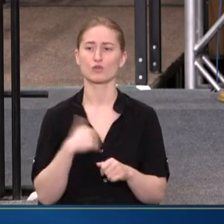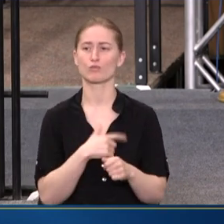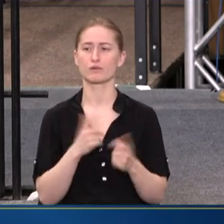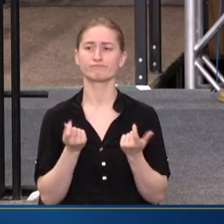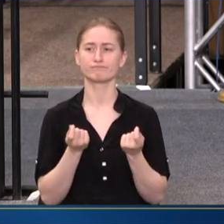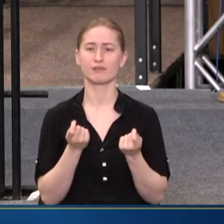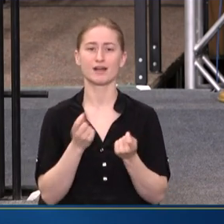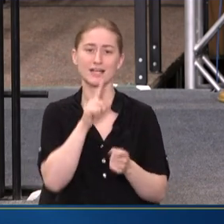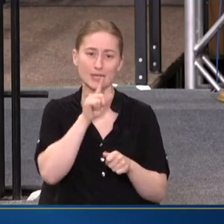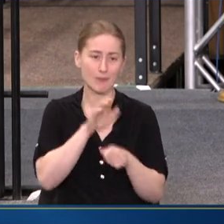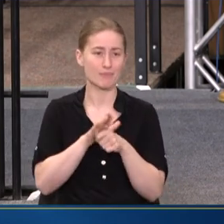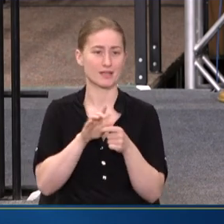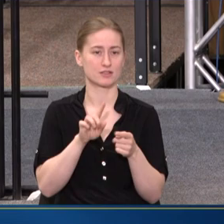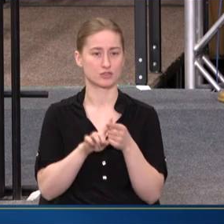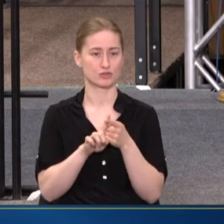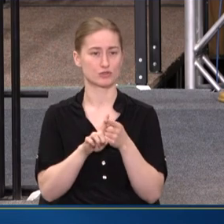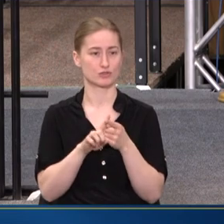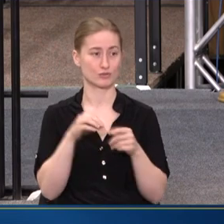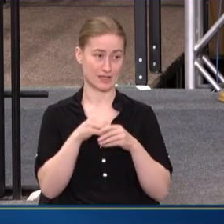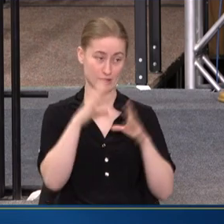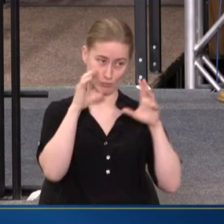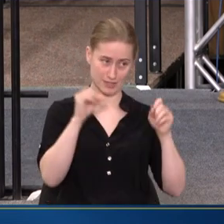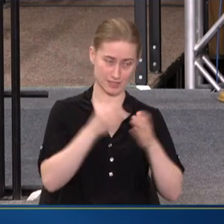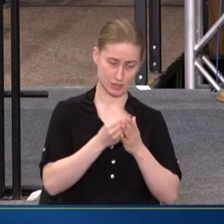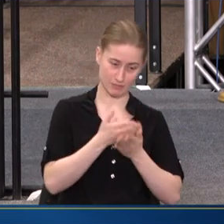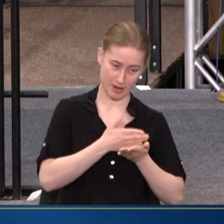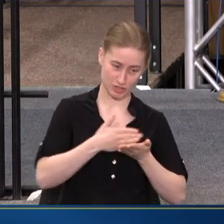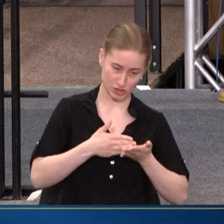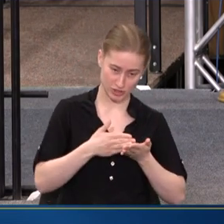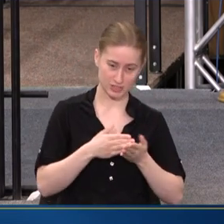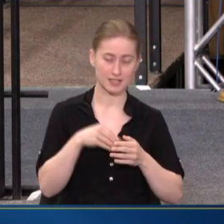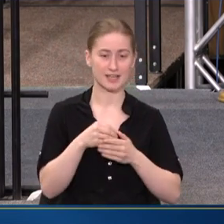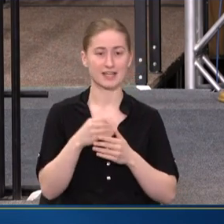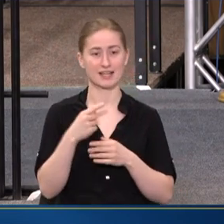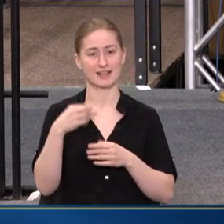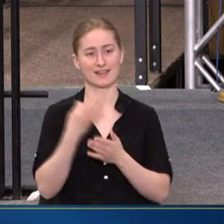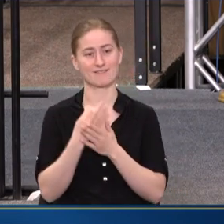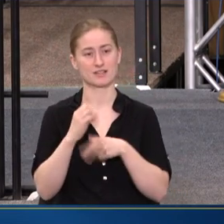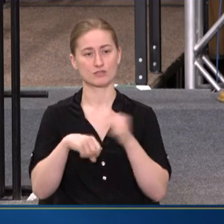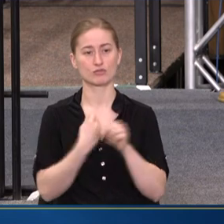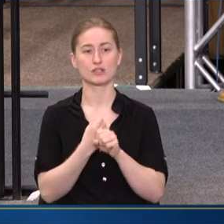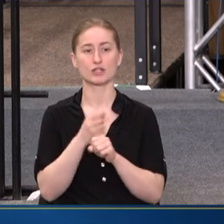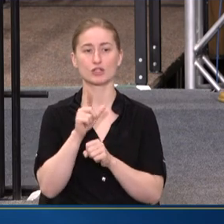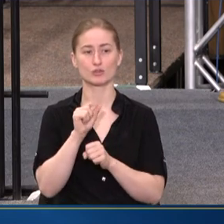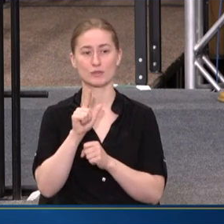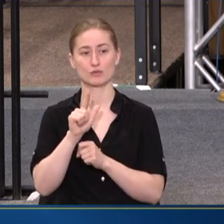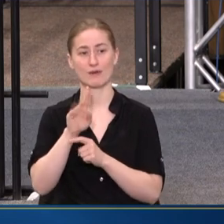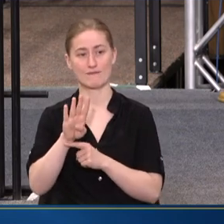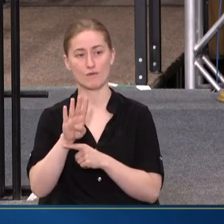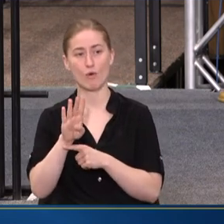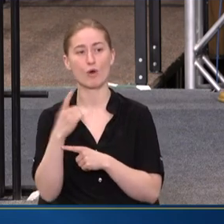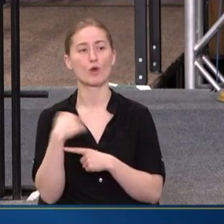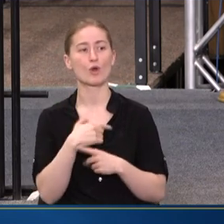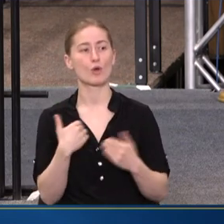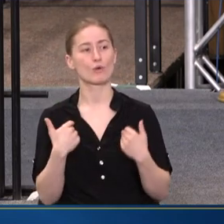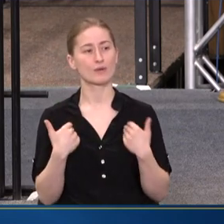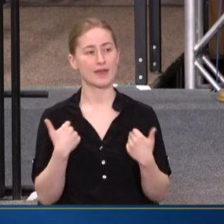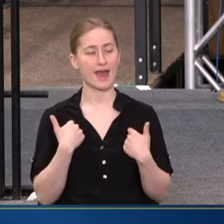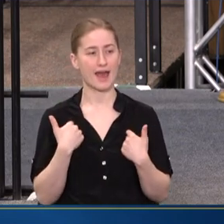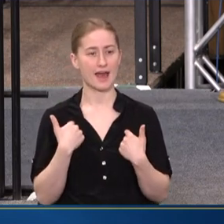COMMIT TO IN THE PRESIDENT'S BUDGET IN FISCAL YEAR 24, WE HAVE A